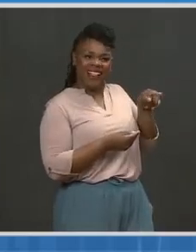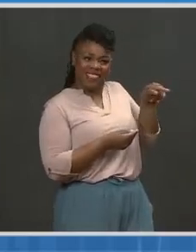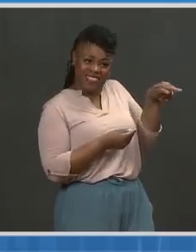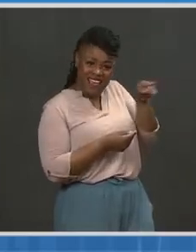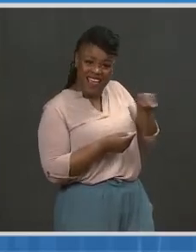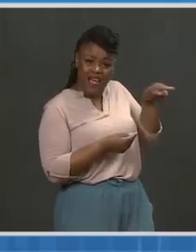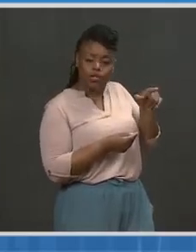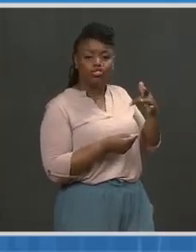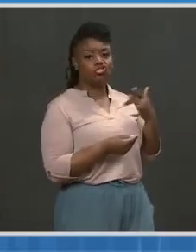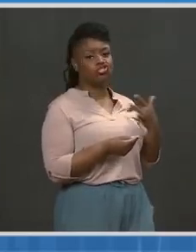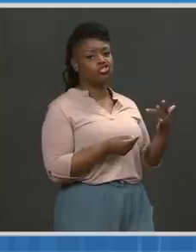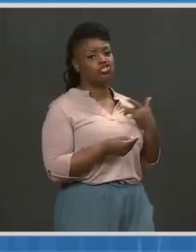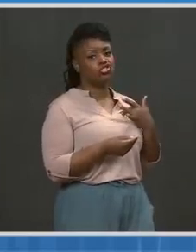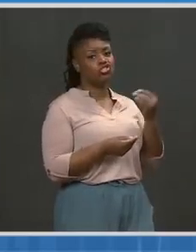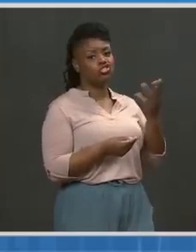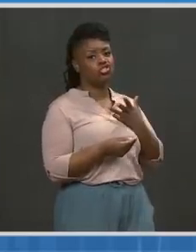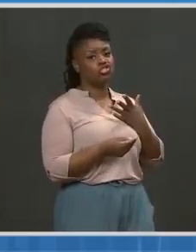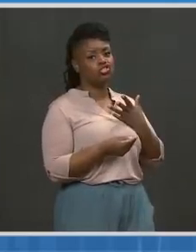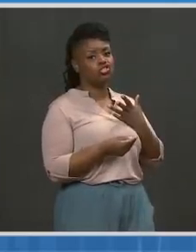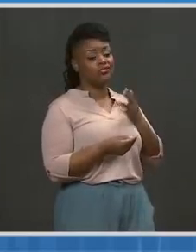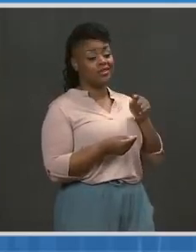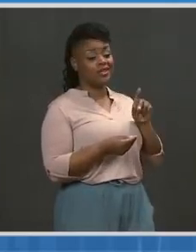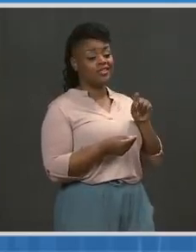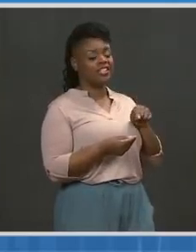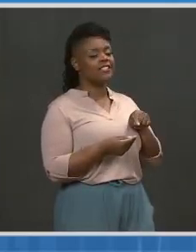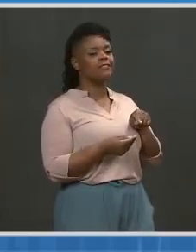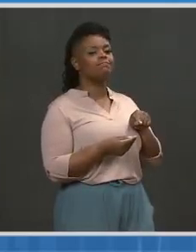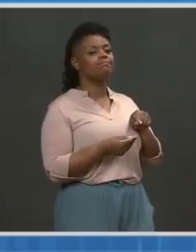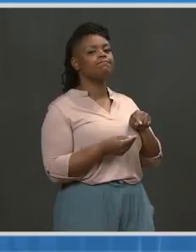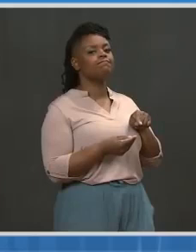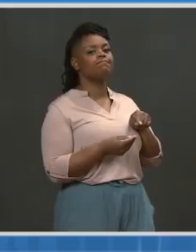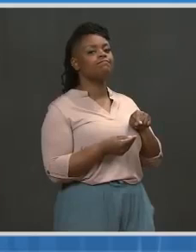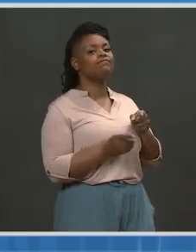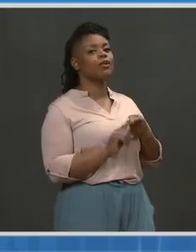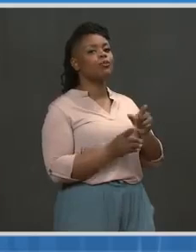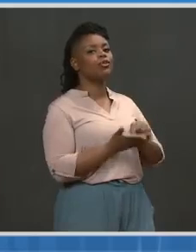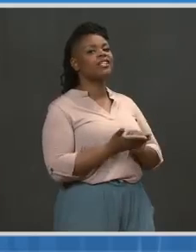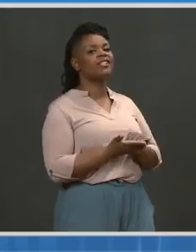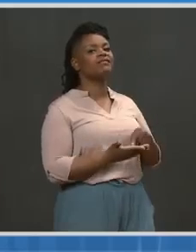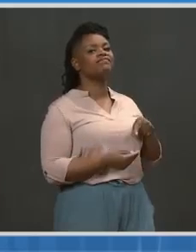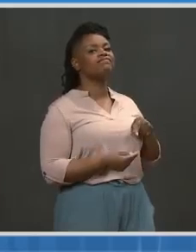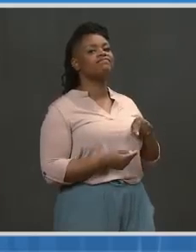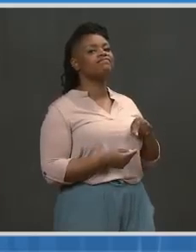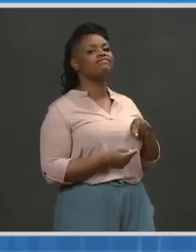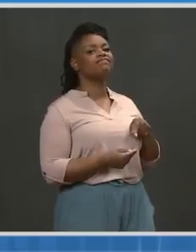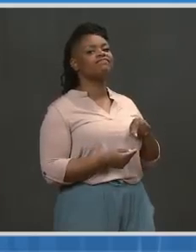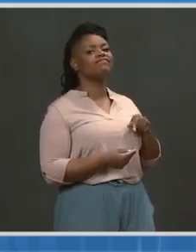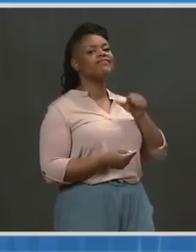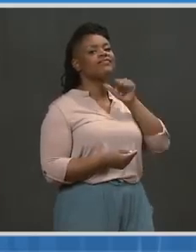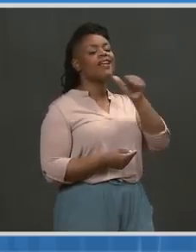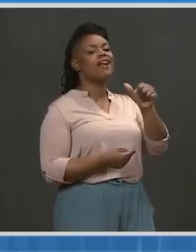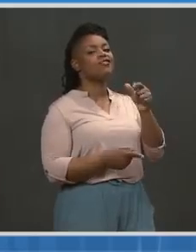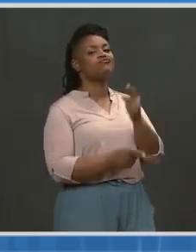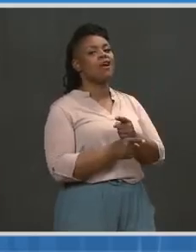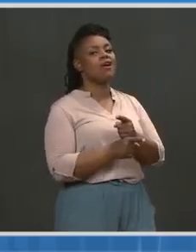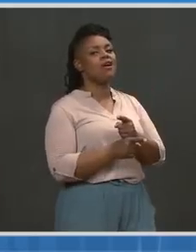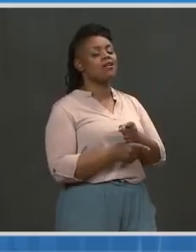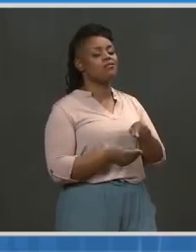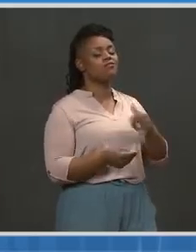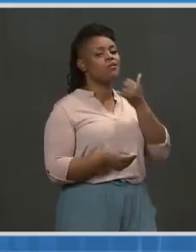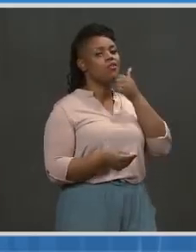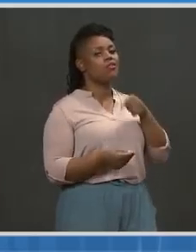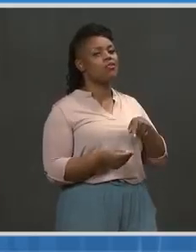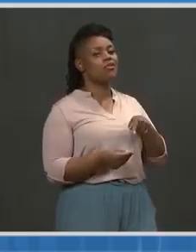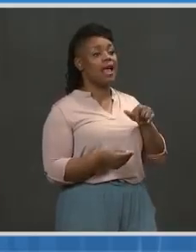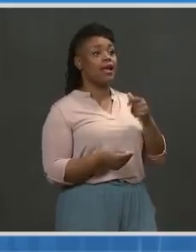that the Data and Safety Monitoring Board was quite concerned that the data that was reflected in the press release was not